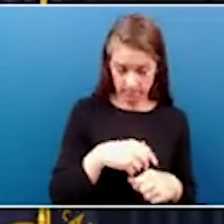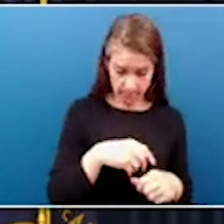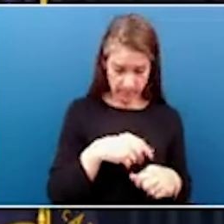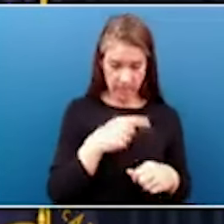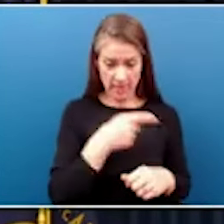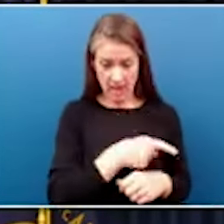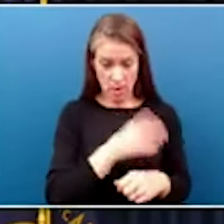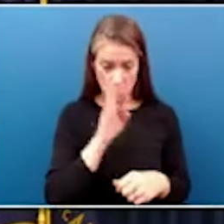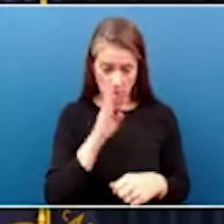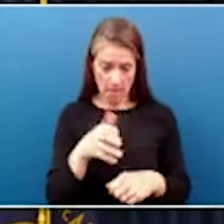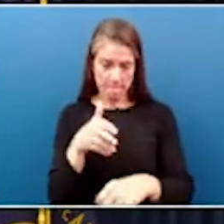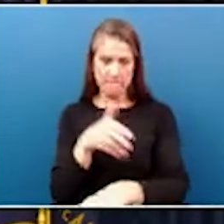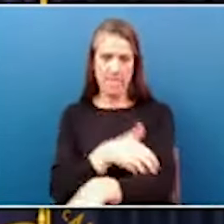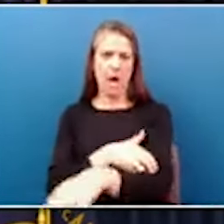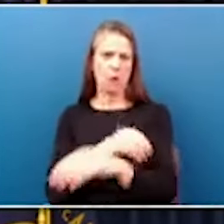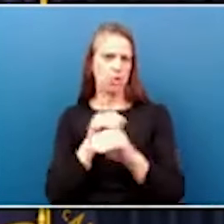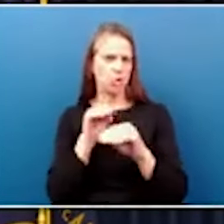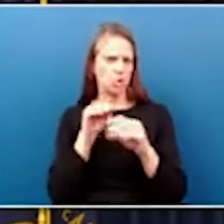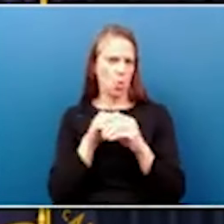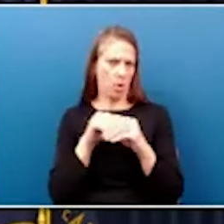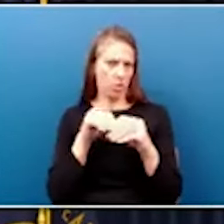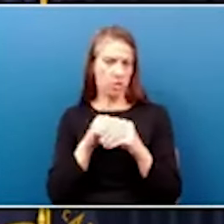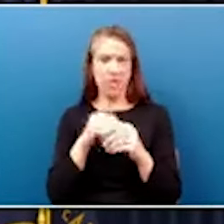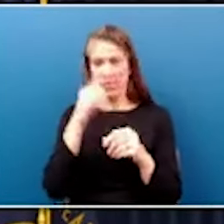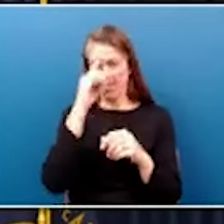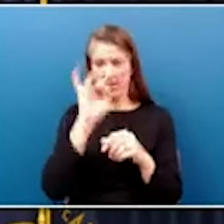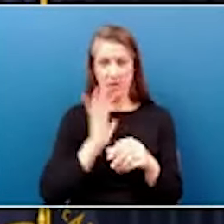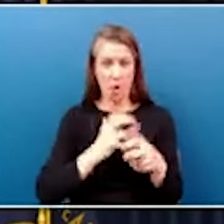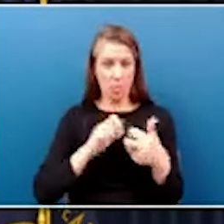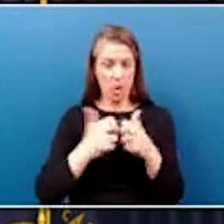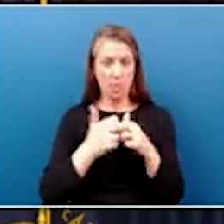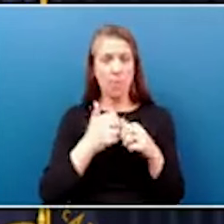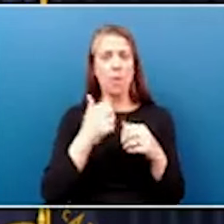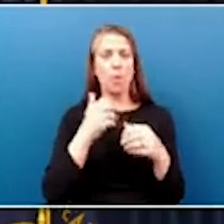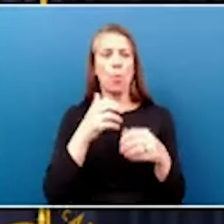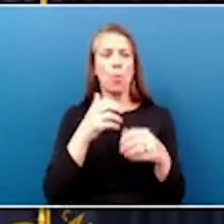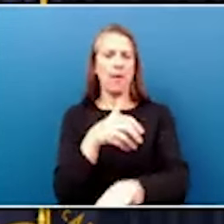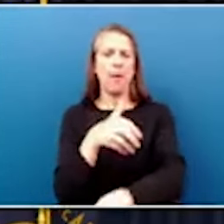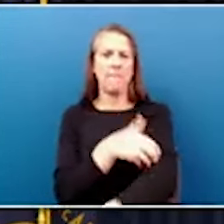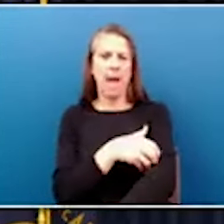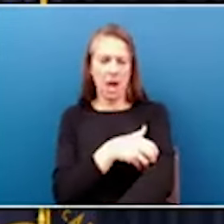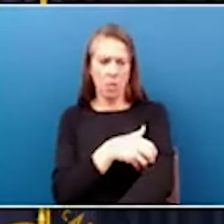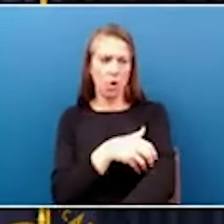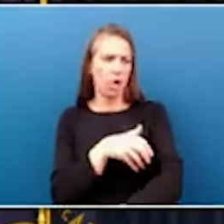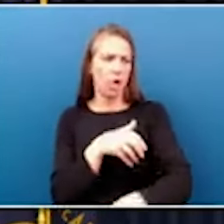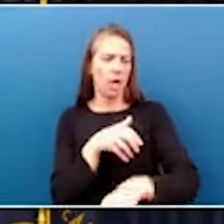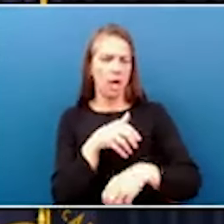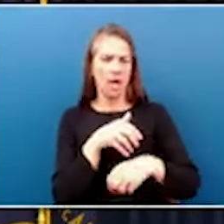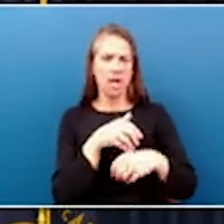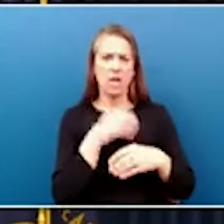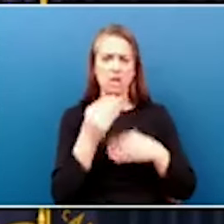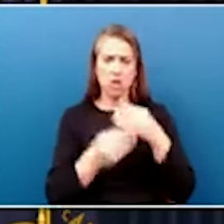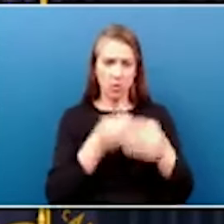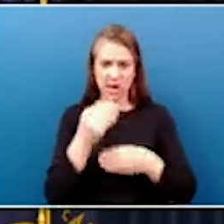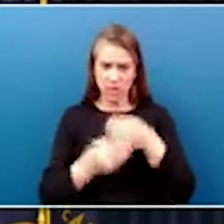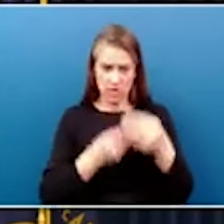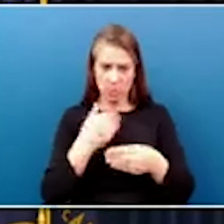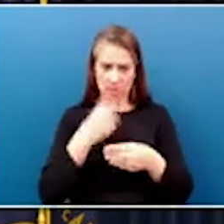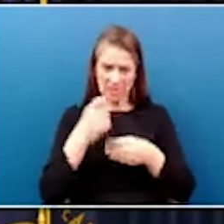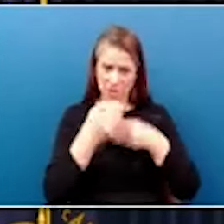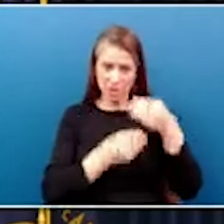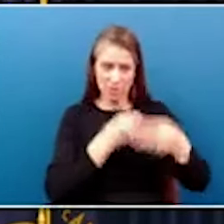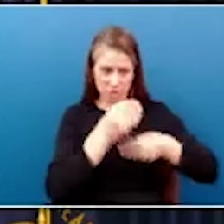storage. If you think about some of our problems with power generation, it's that we have to generate as much as needed on the